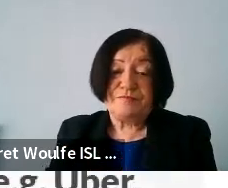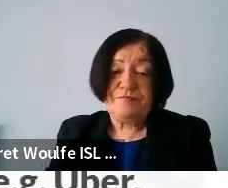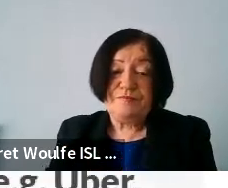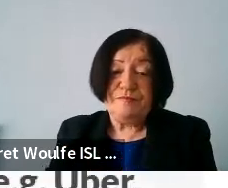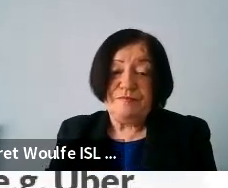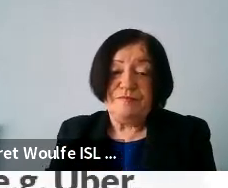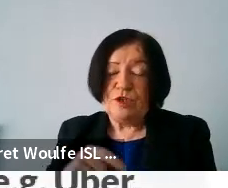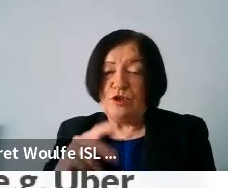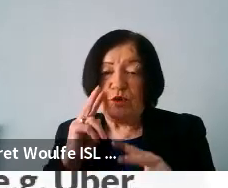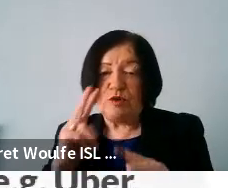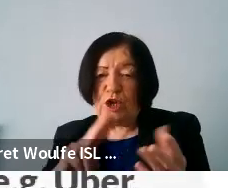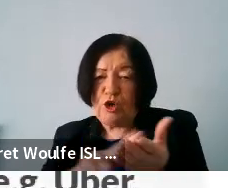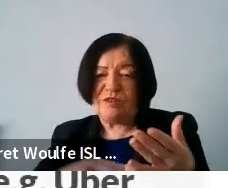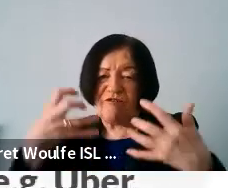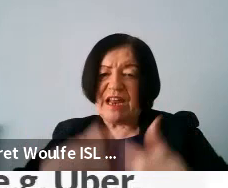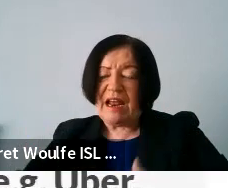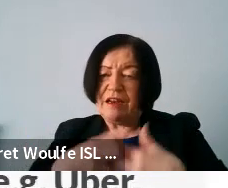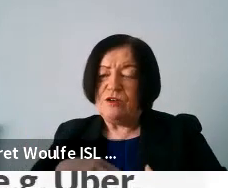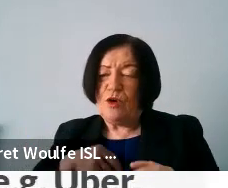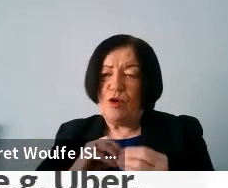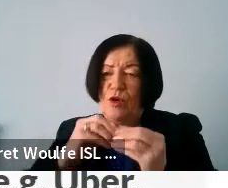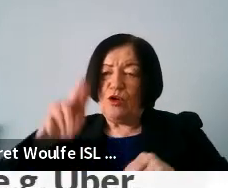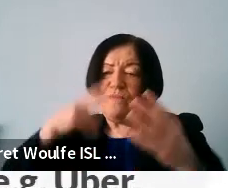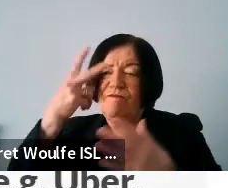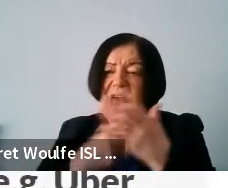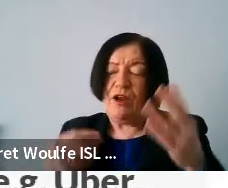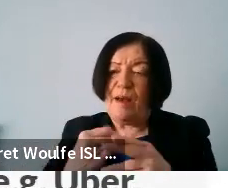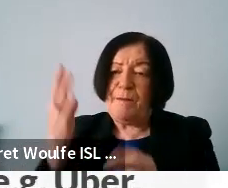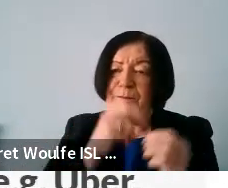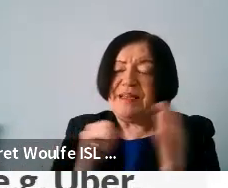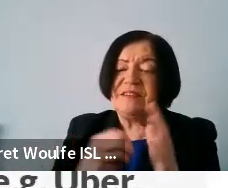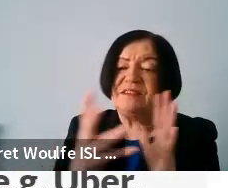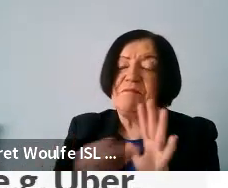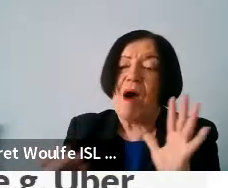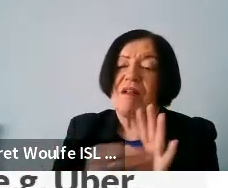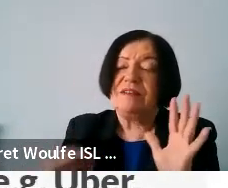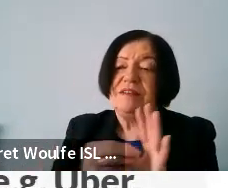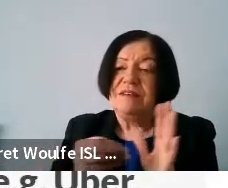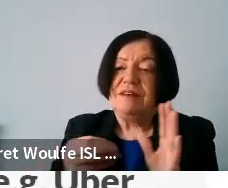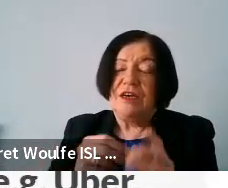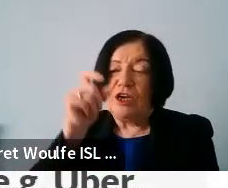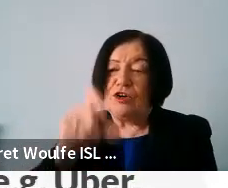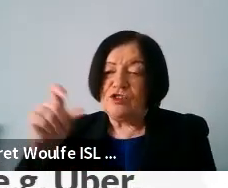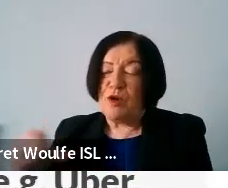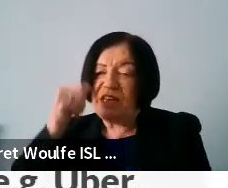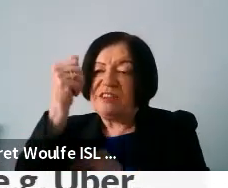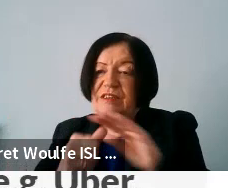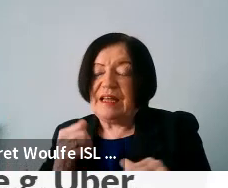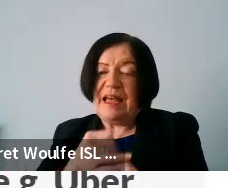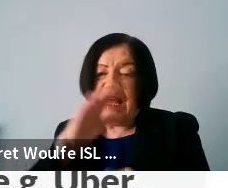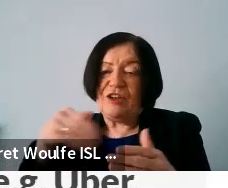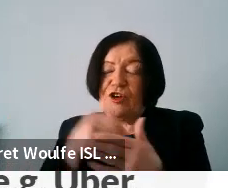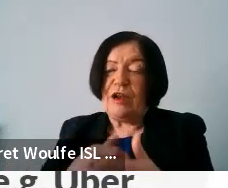Do you see the use of technology to create new value in business models, customer experience, and the internal